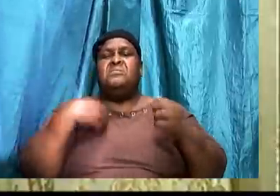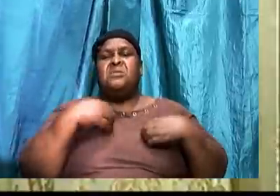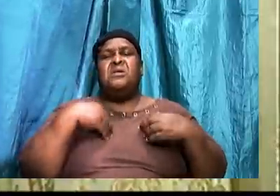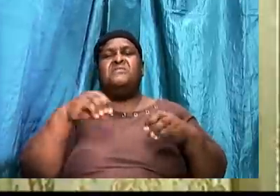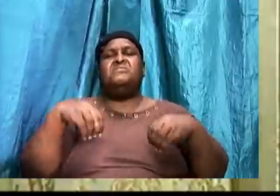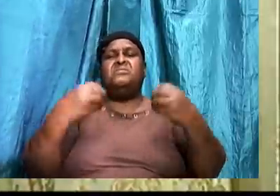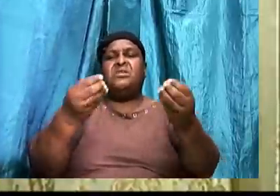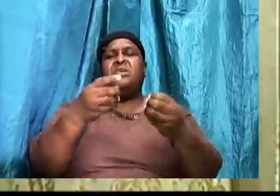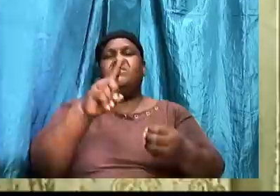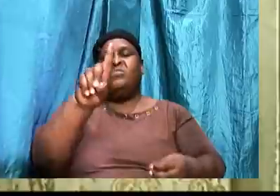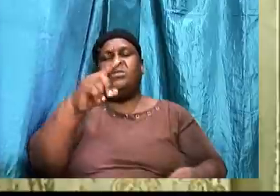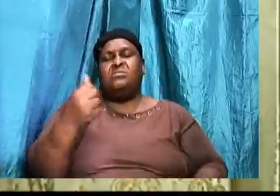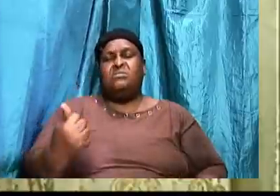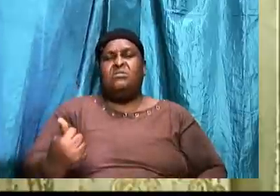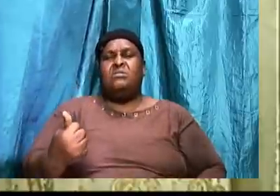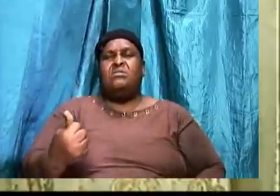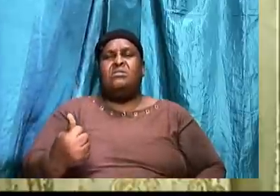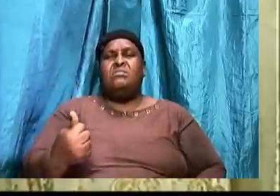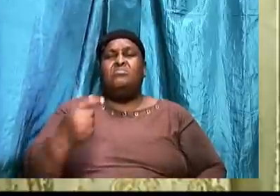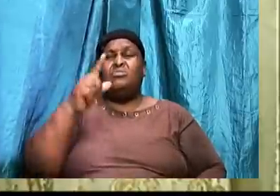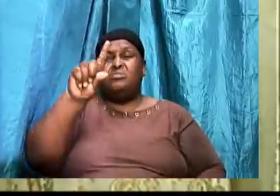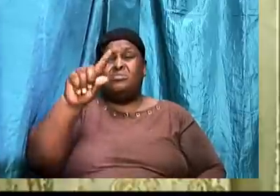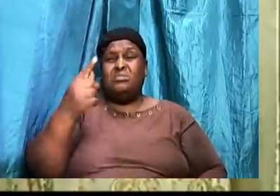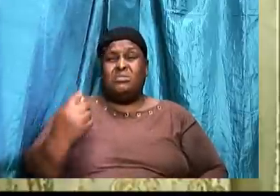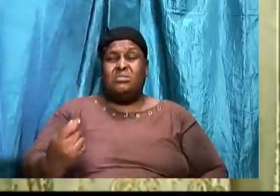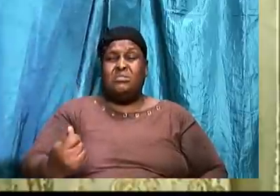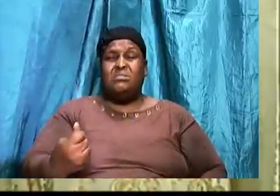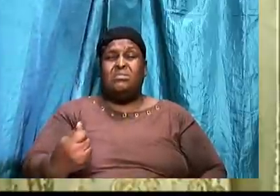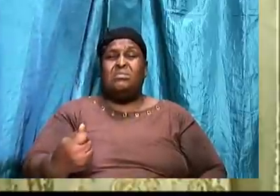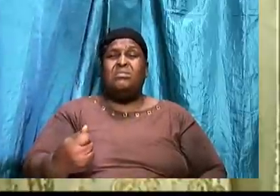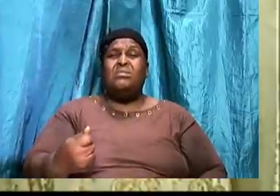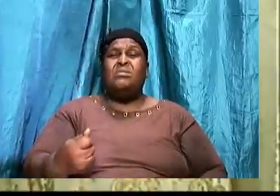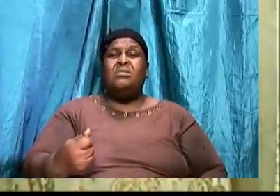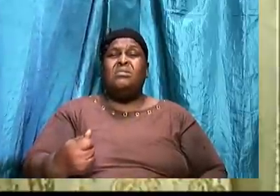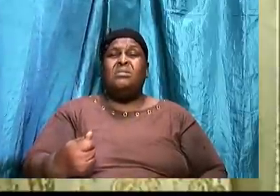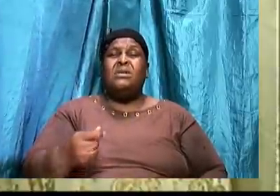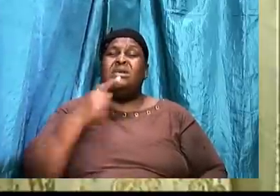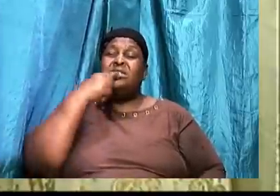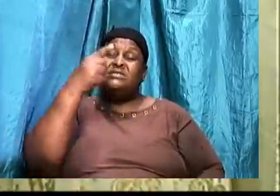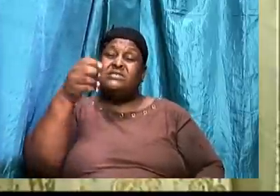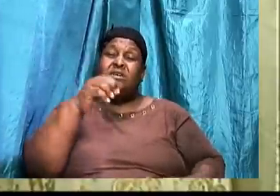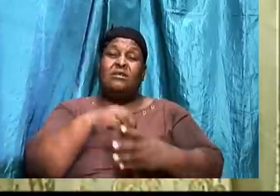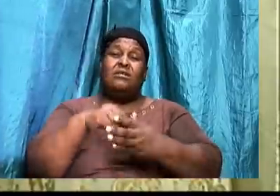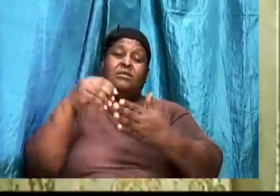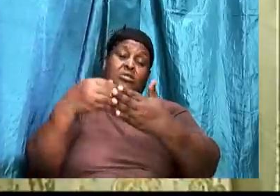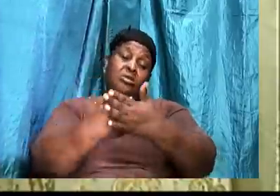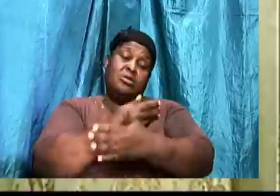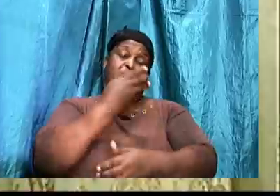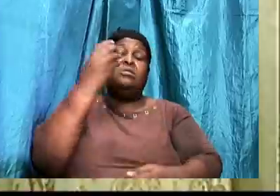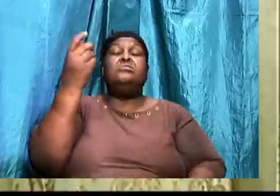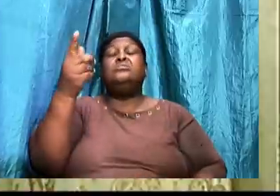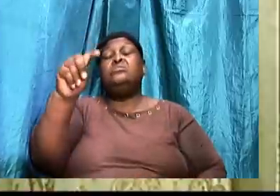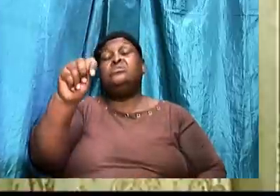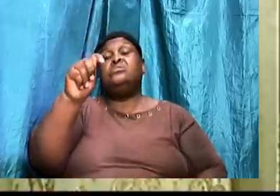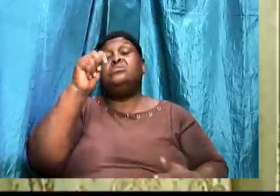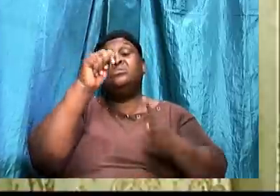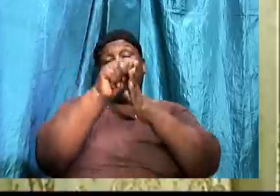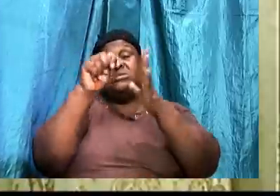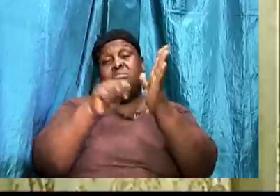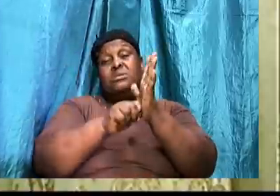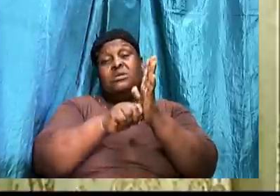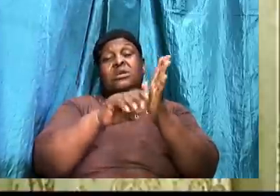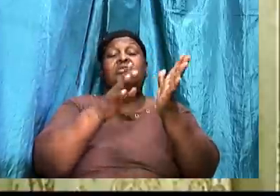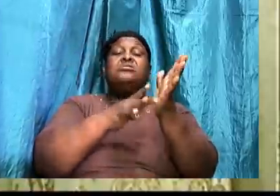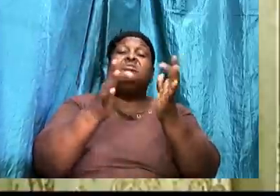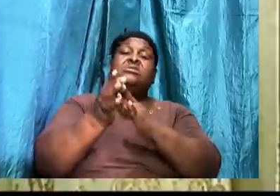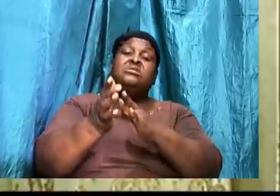But tithing is referenced. In the New Testament. St. Matthew 23. Verses 23. Jesus talking to